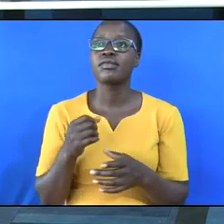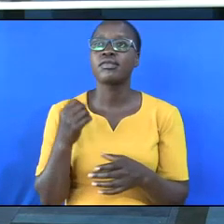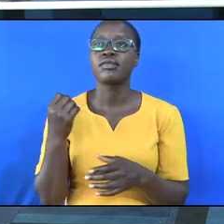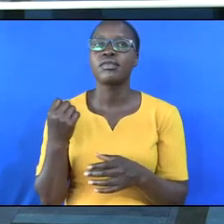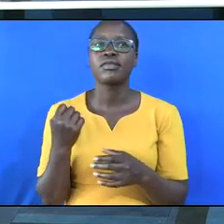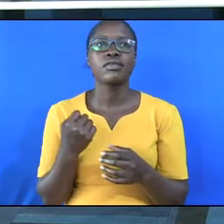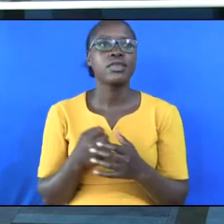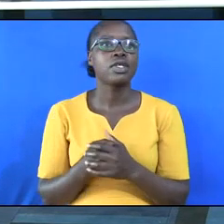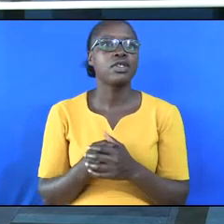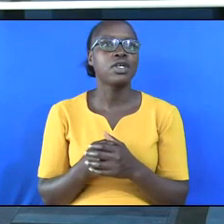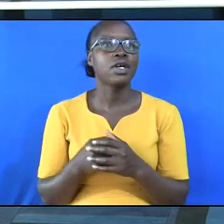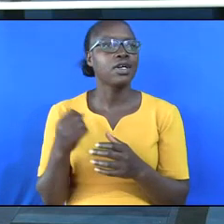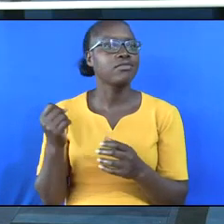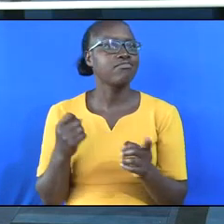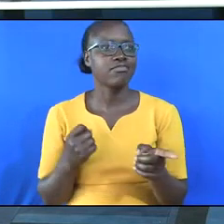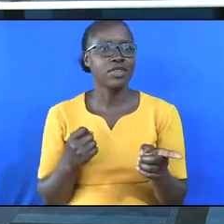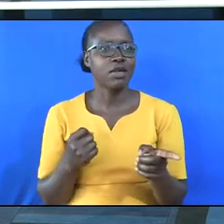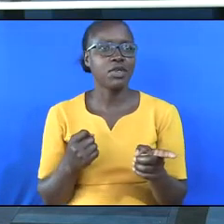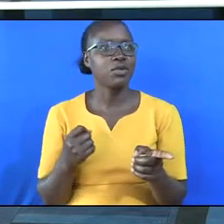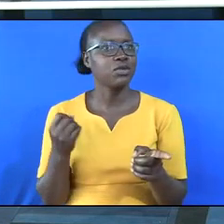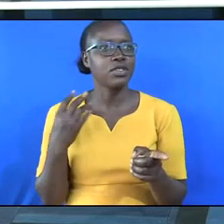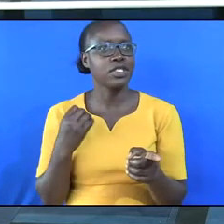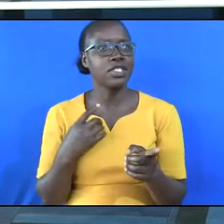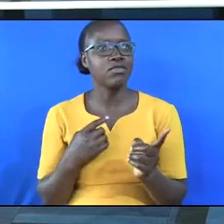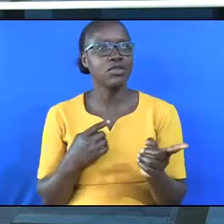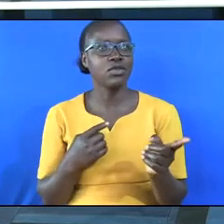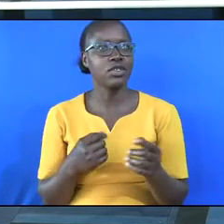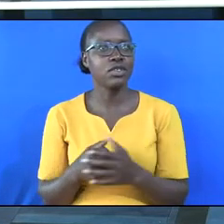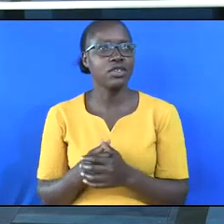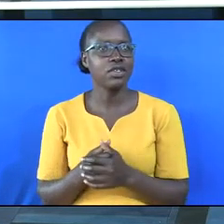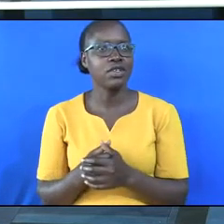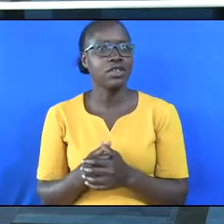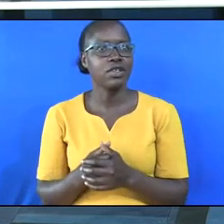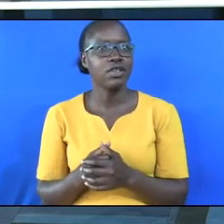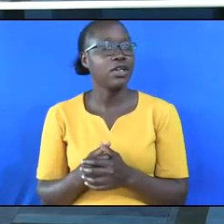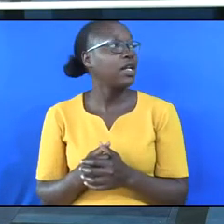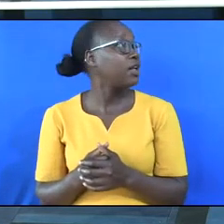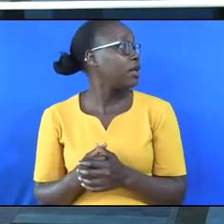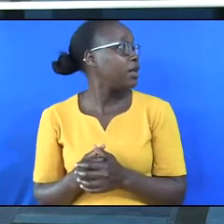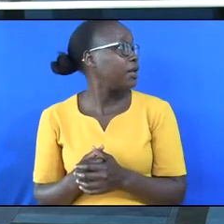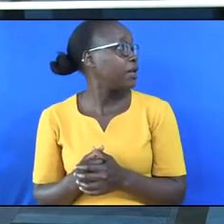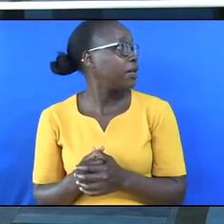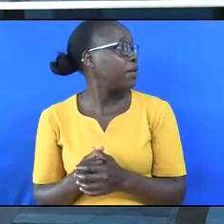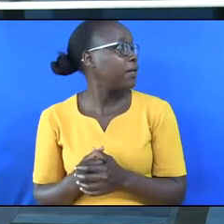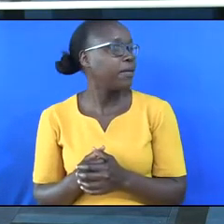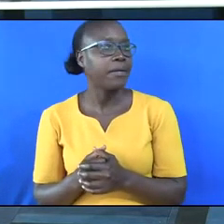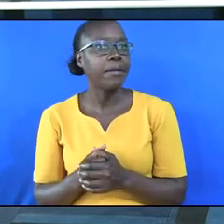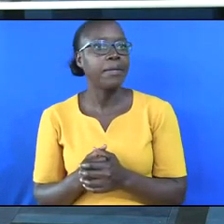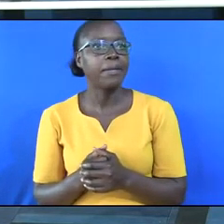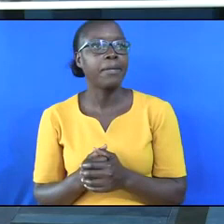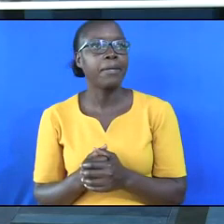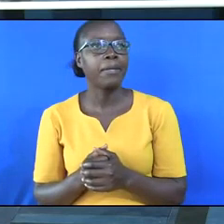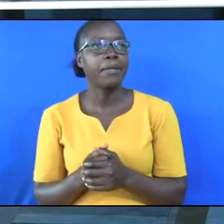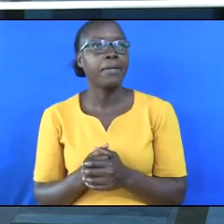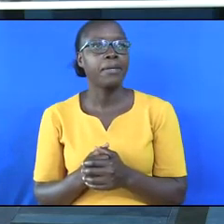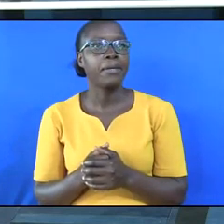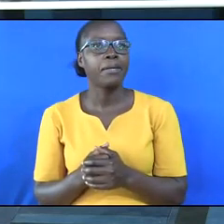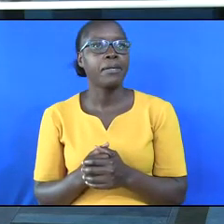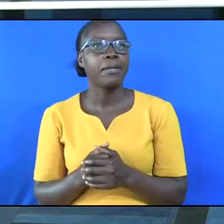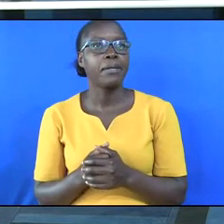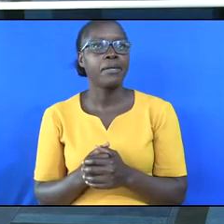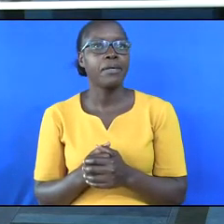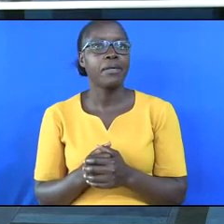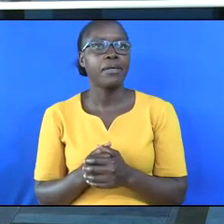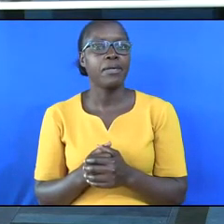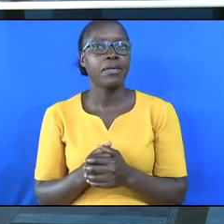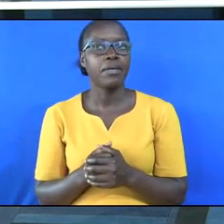gave me a lot of sermons that he wanted me to preach. One of the sermons that was preached at his funeral is the one that he himself wrote.